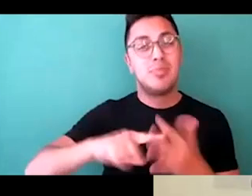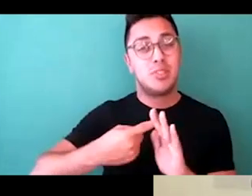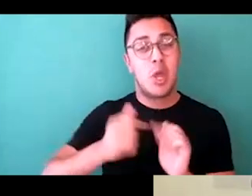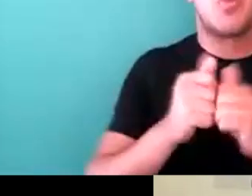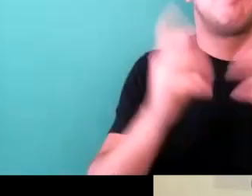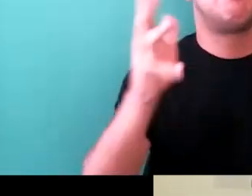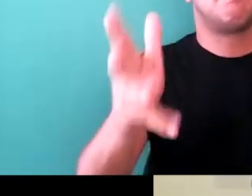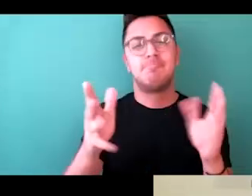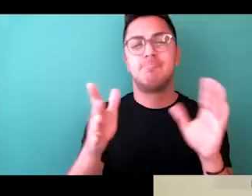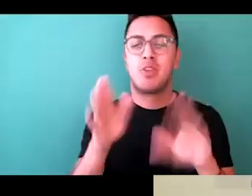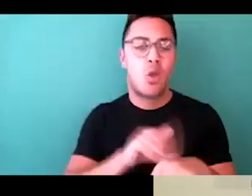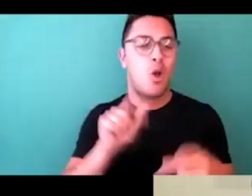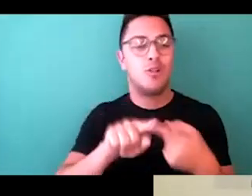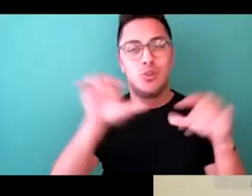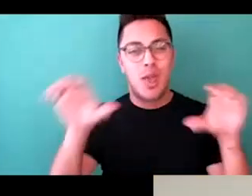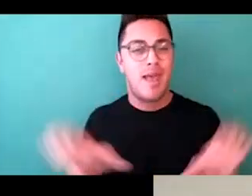some call to action.